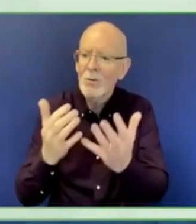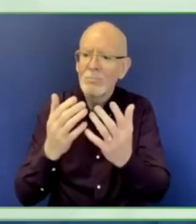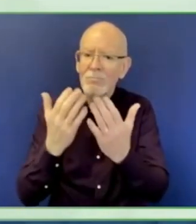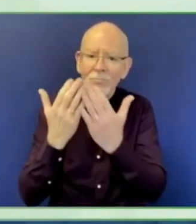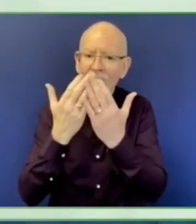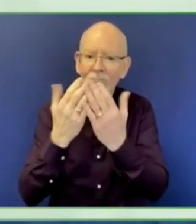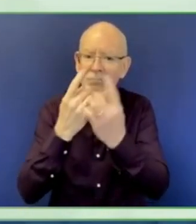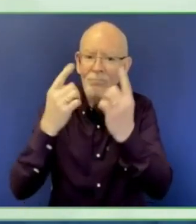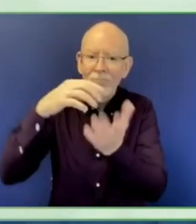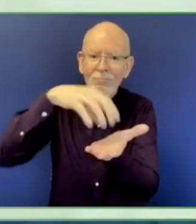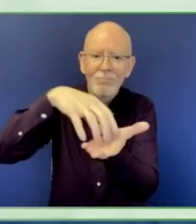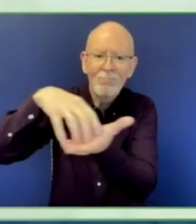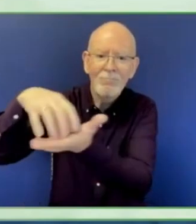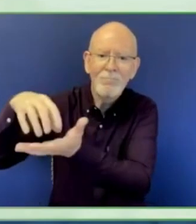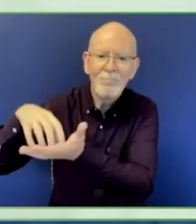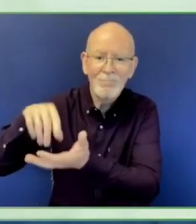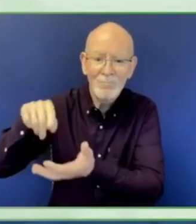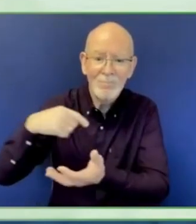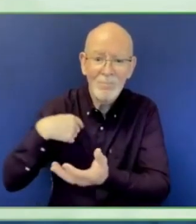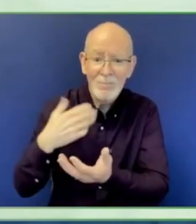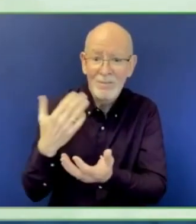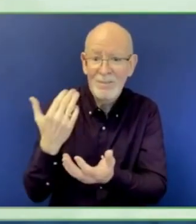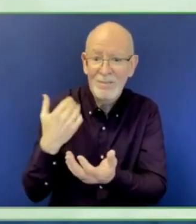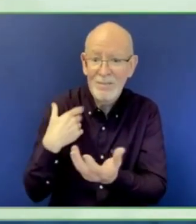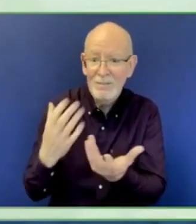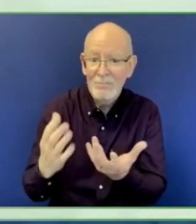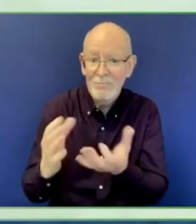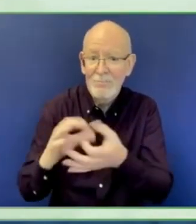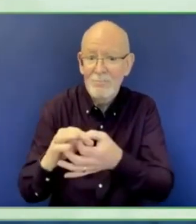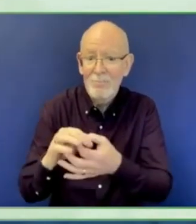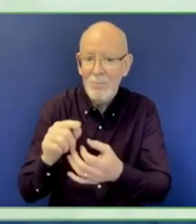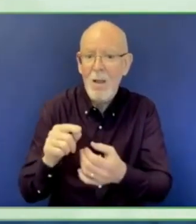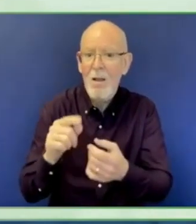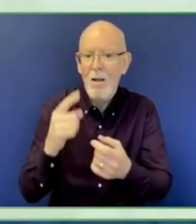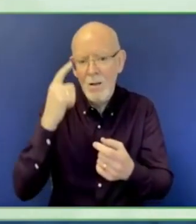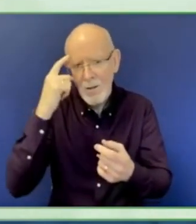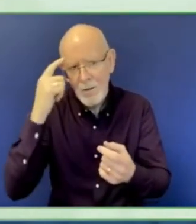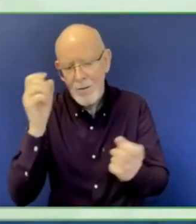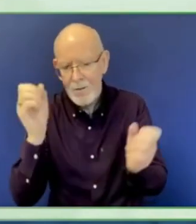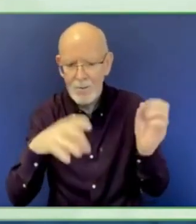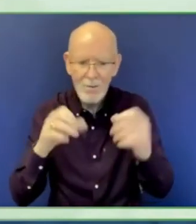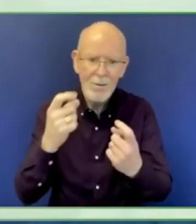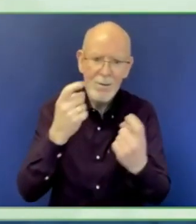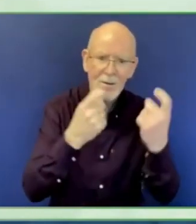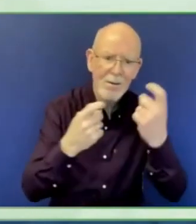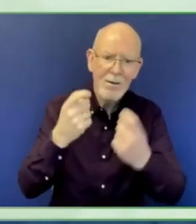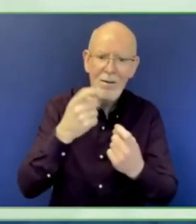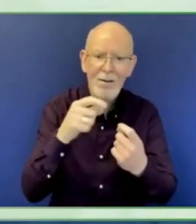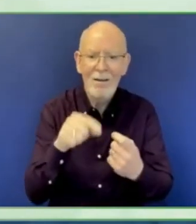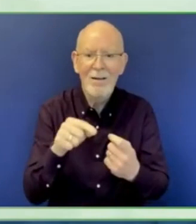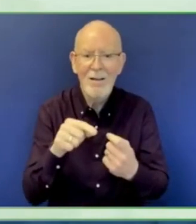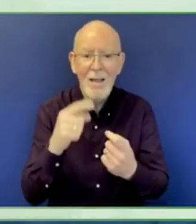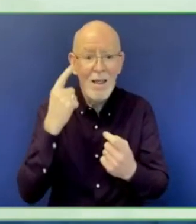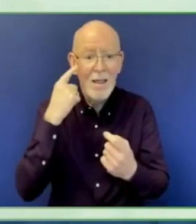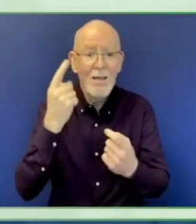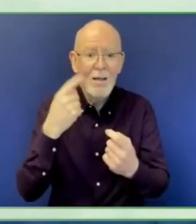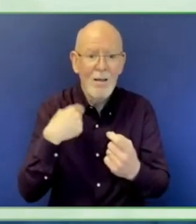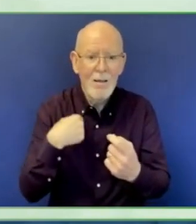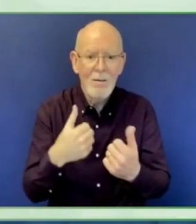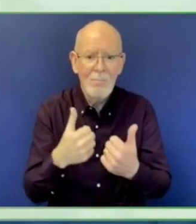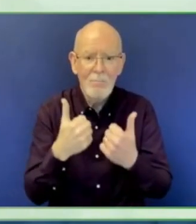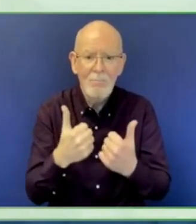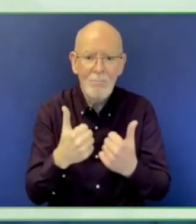population health data, thanks to Wei, who's sitting in the front here from the WHO, and her great work of trying to get the data to us.